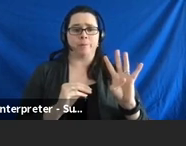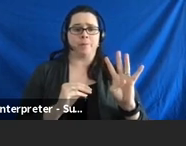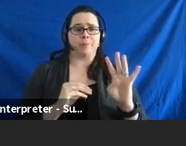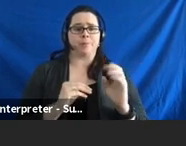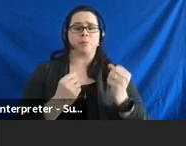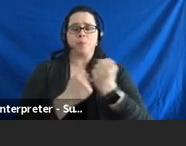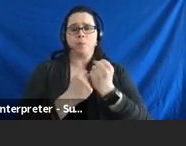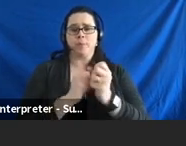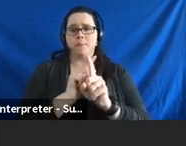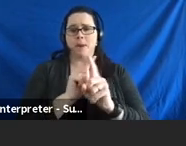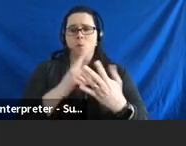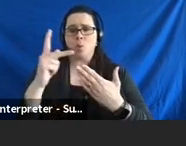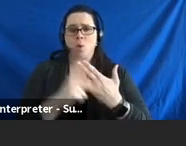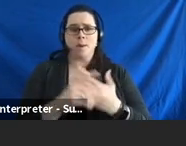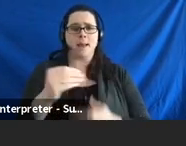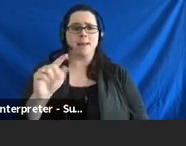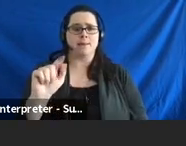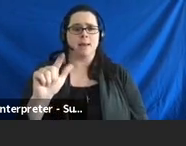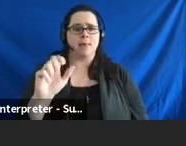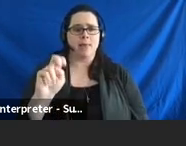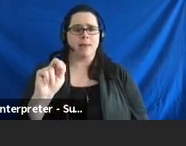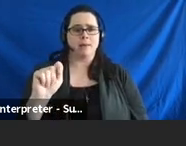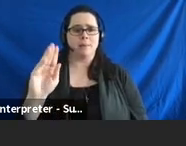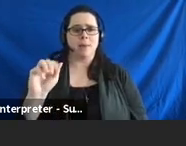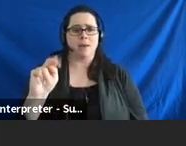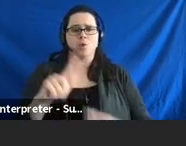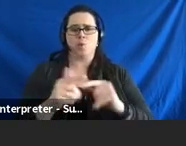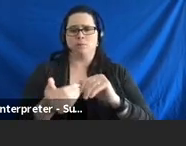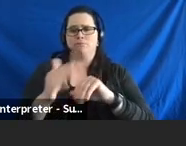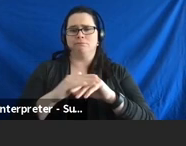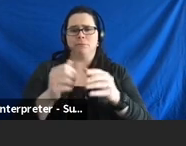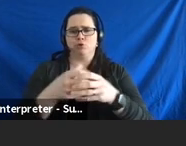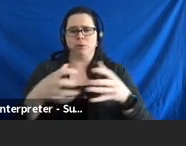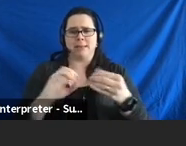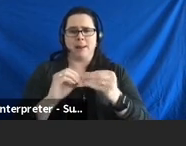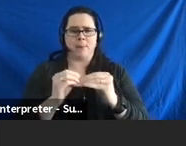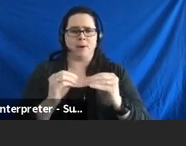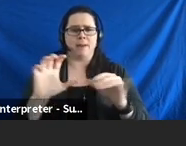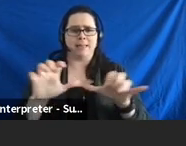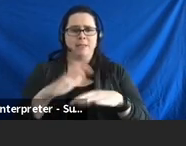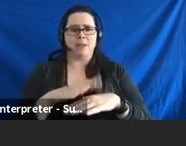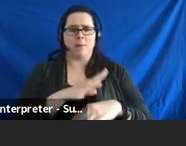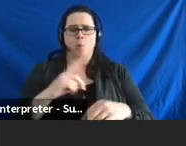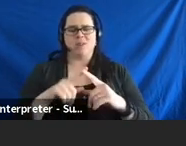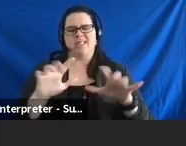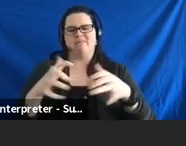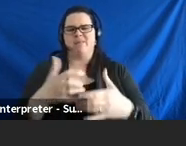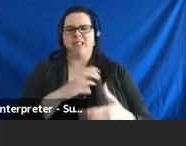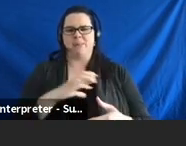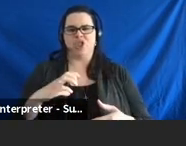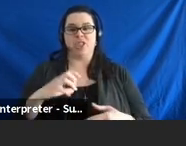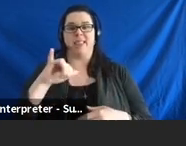mentoring program in the talent bank to increase the number of people with disabilities on boards and commissions. So, this